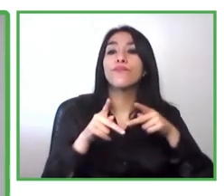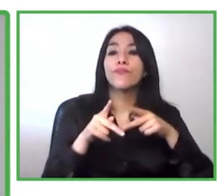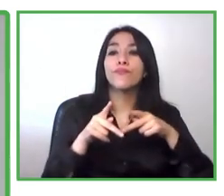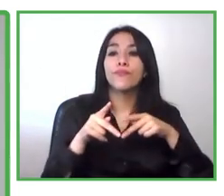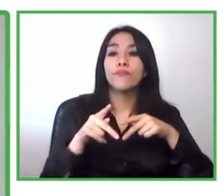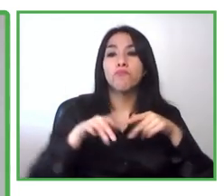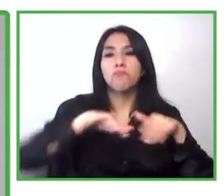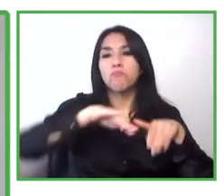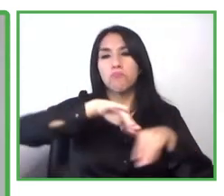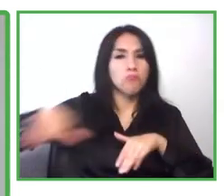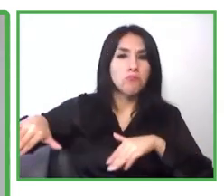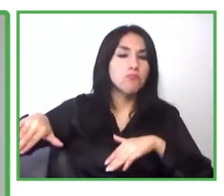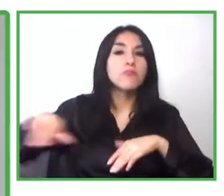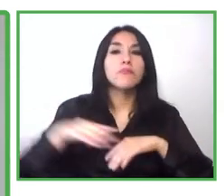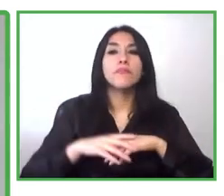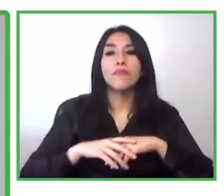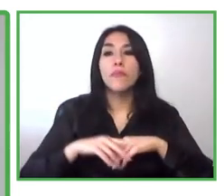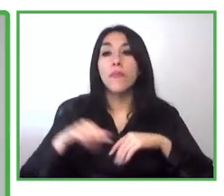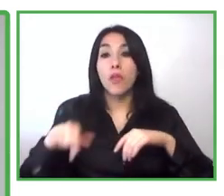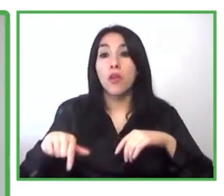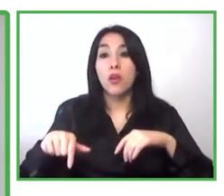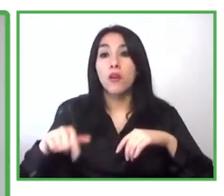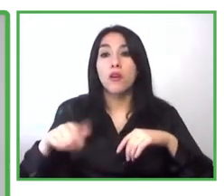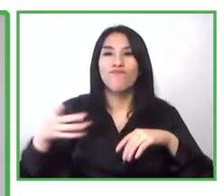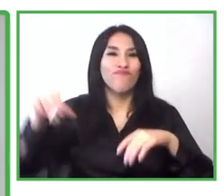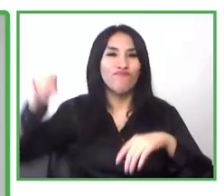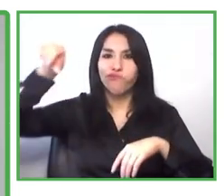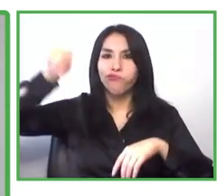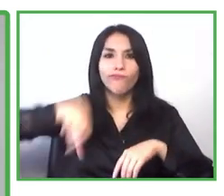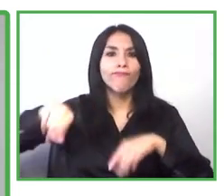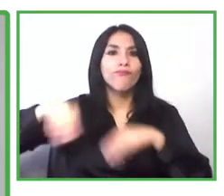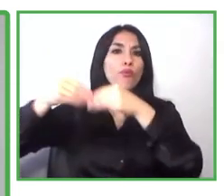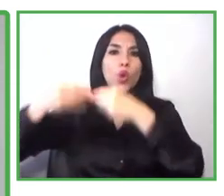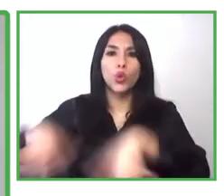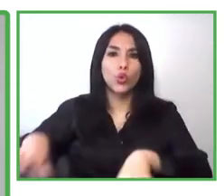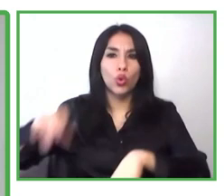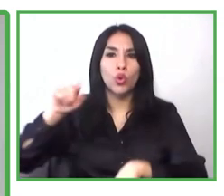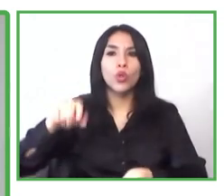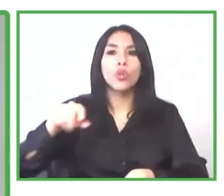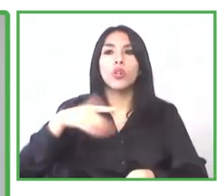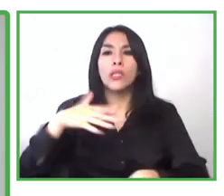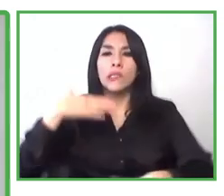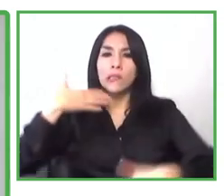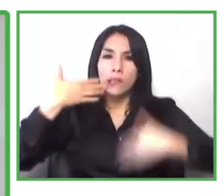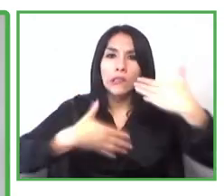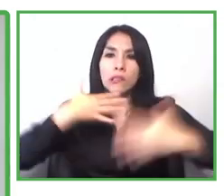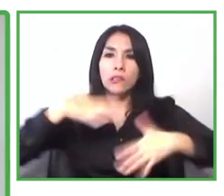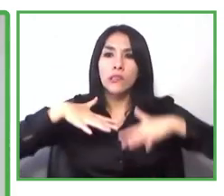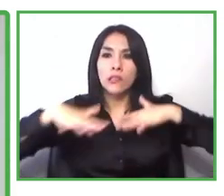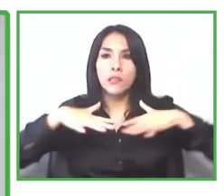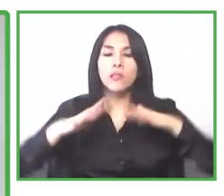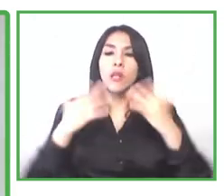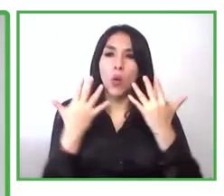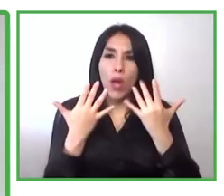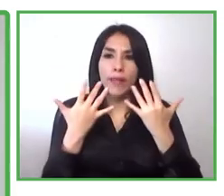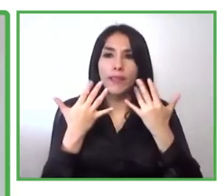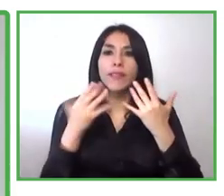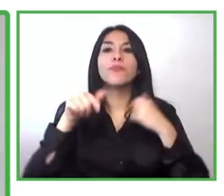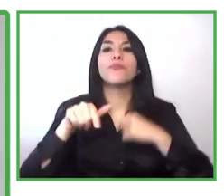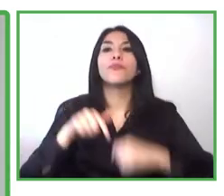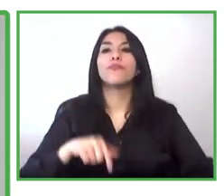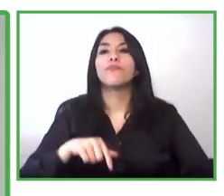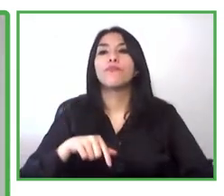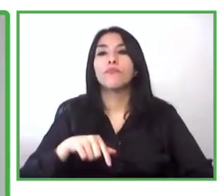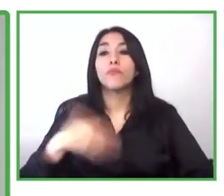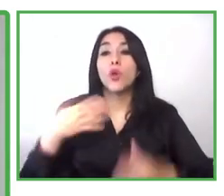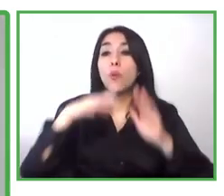the failure of the of because didn't have the the ideal conditions so these programs that we